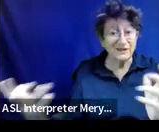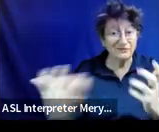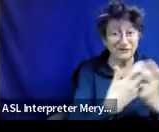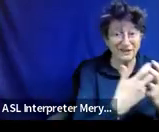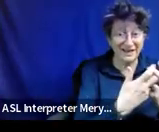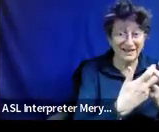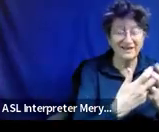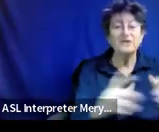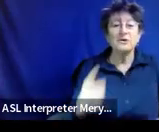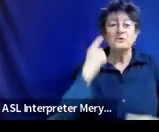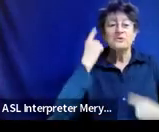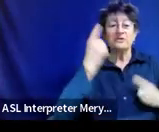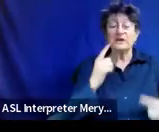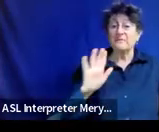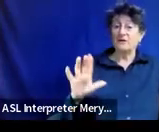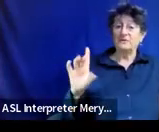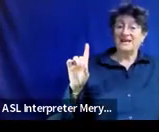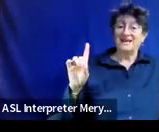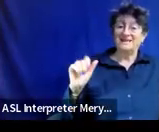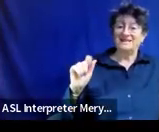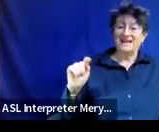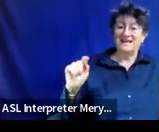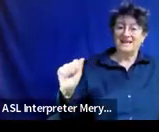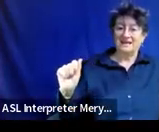needs to be driven by data.